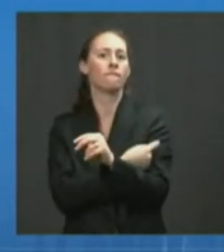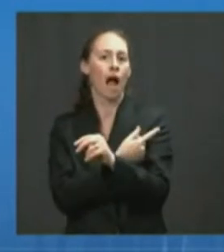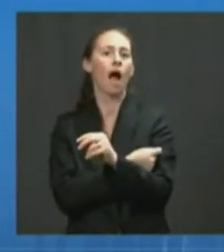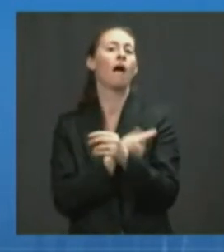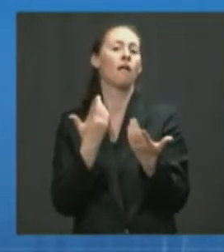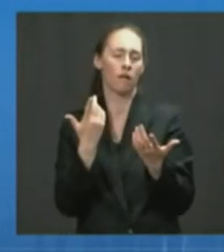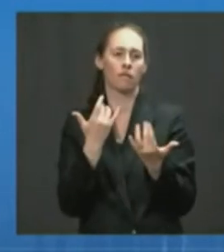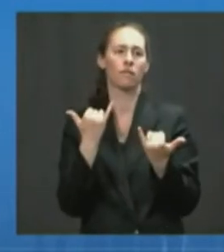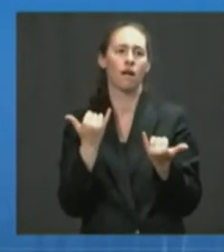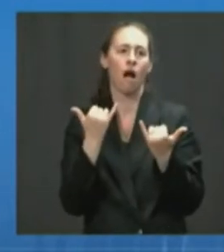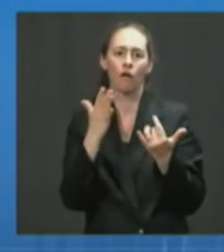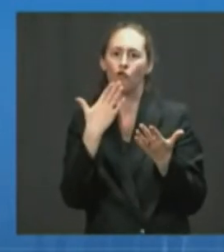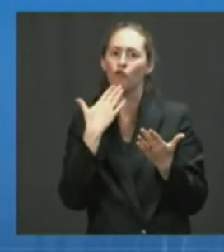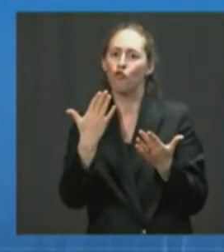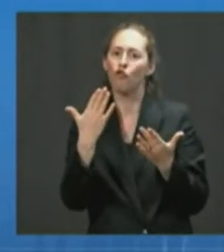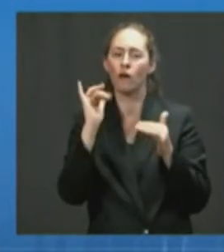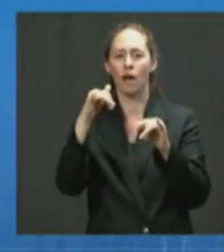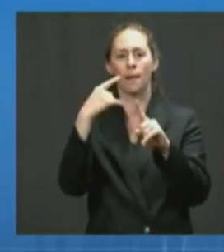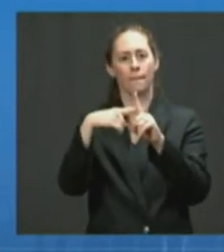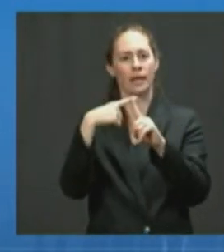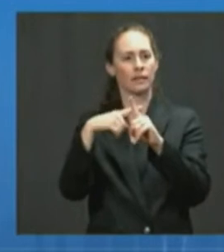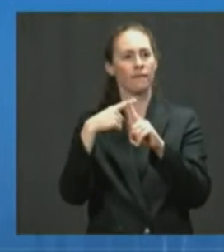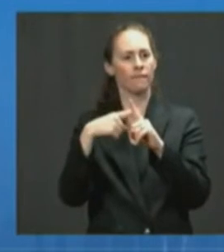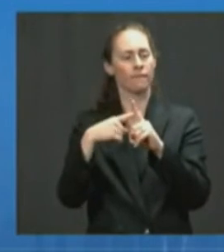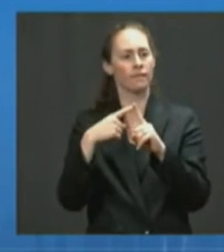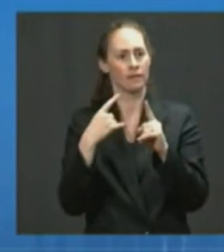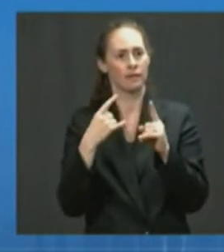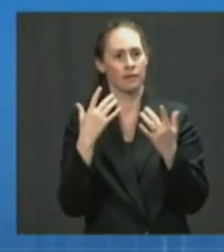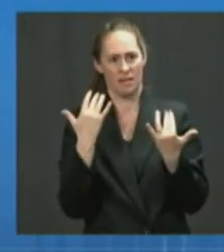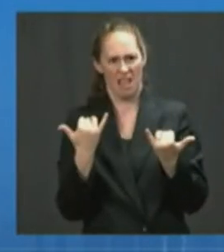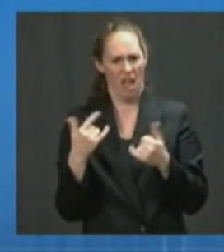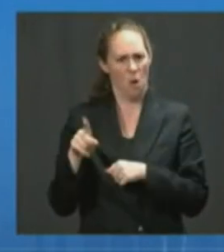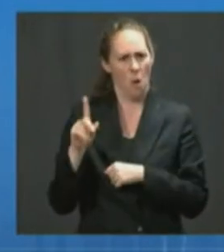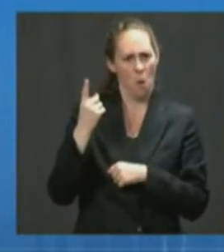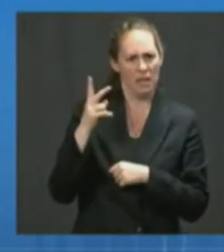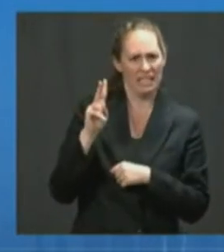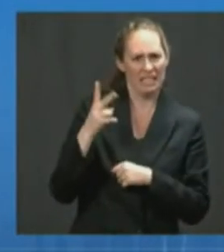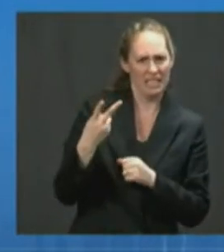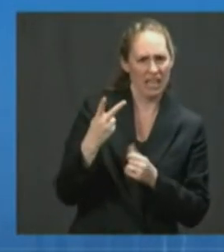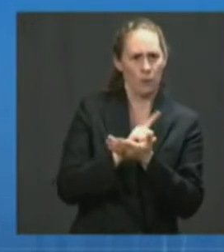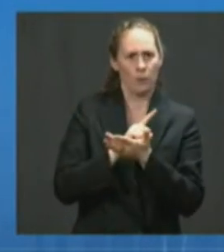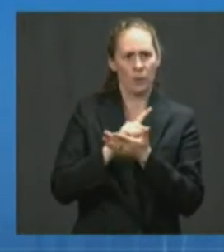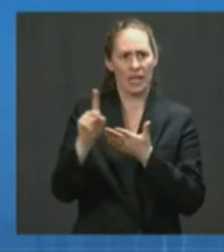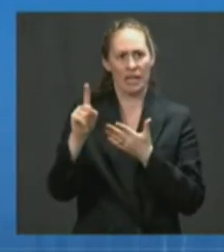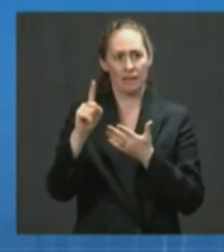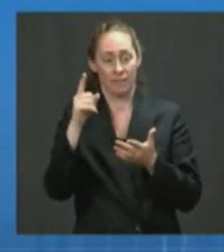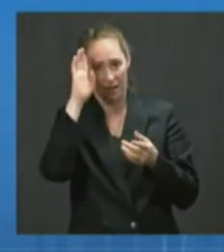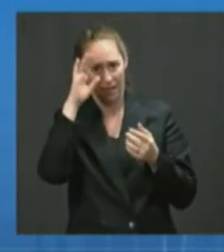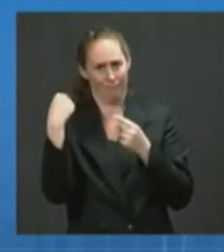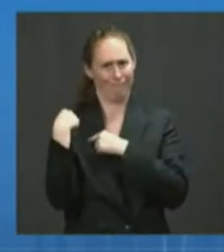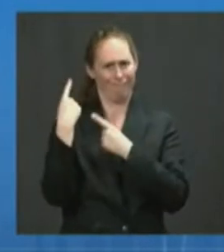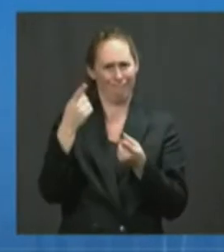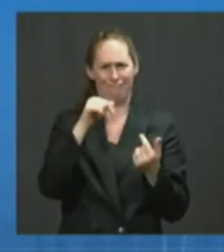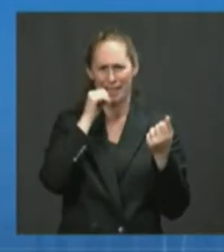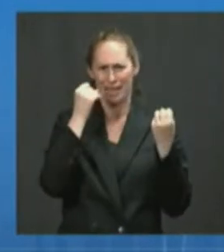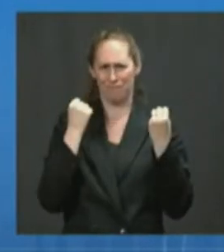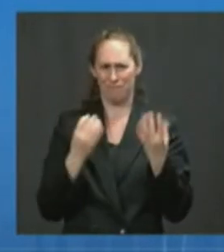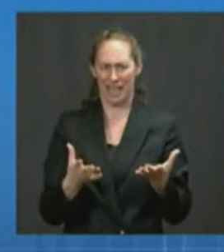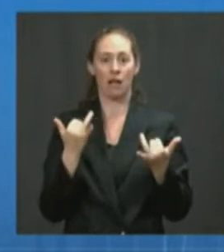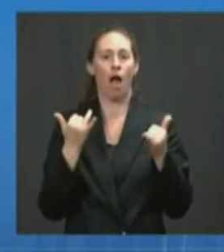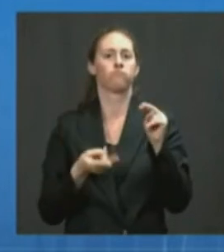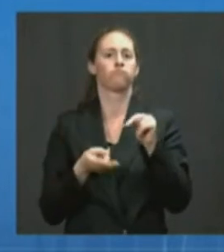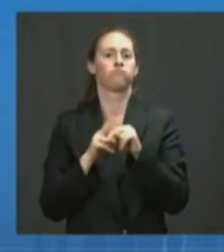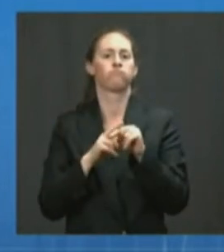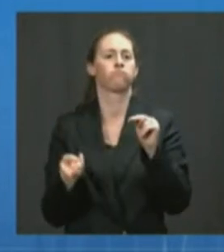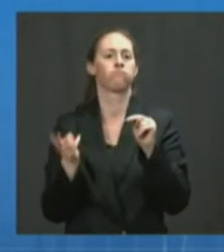positive trend. For the second week in a row, states with lower vaccination and higher case rates are seeing their